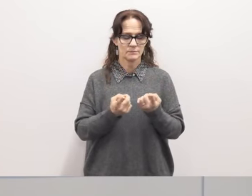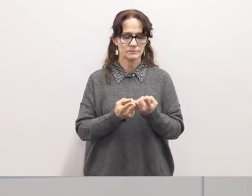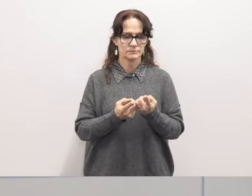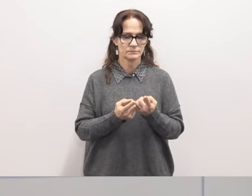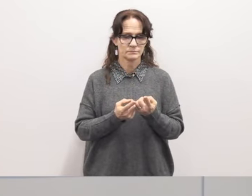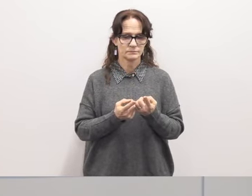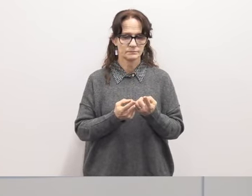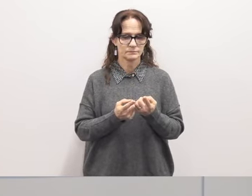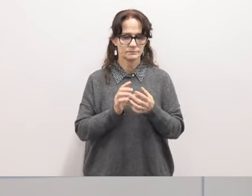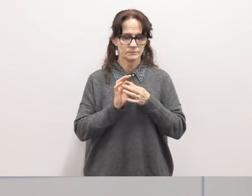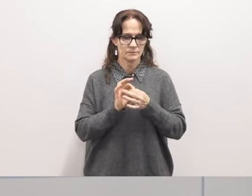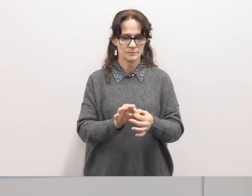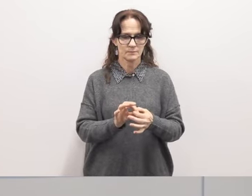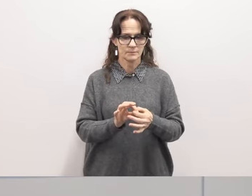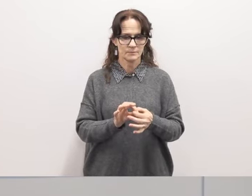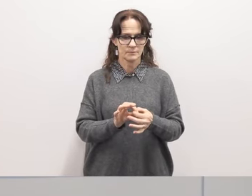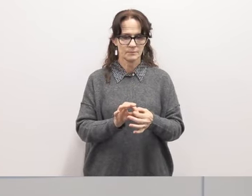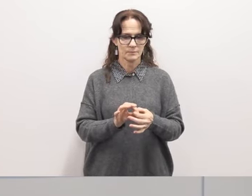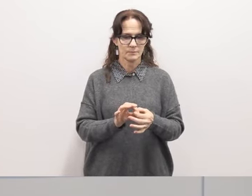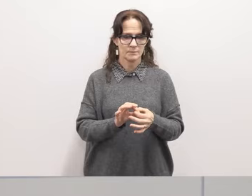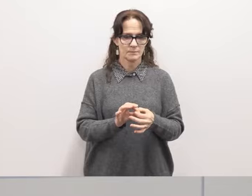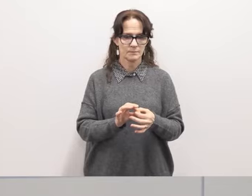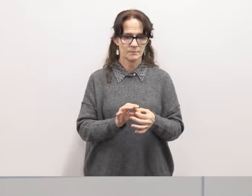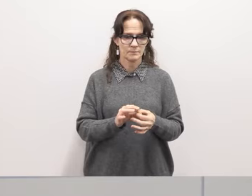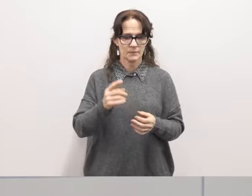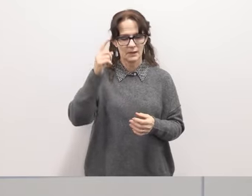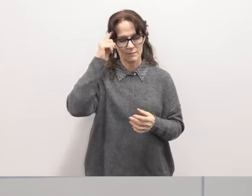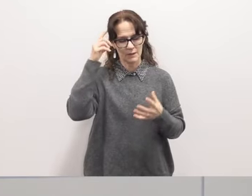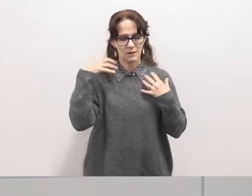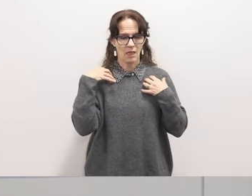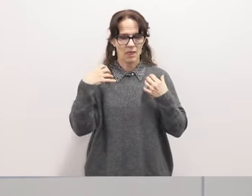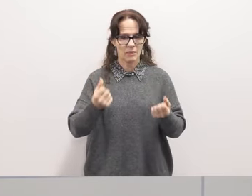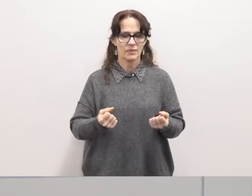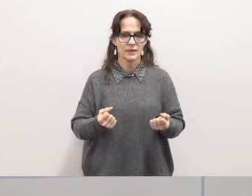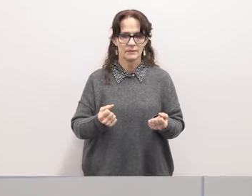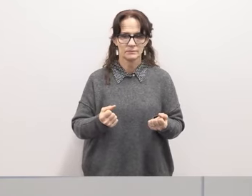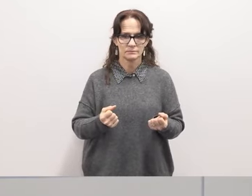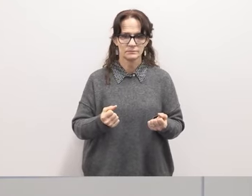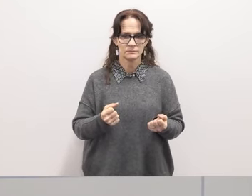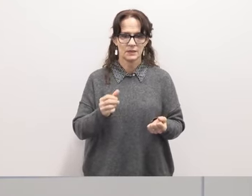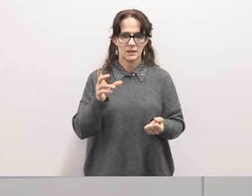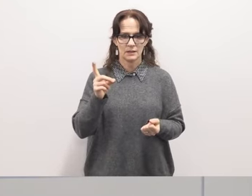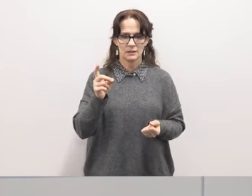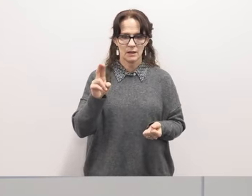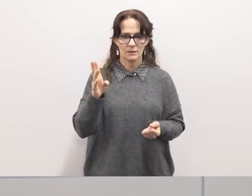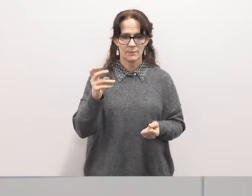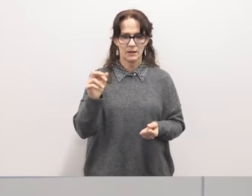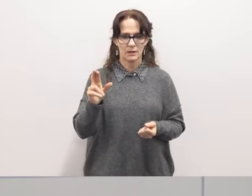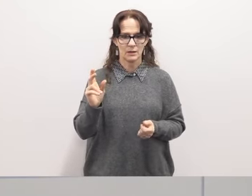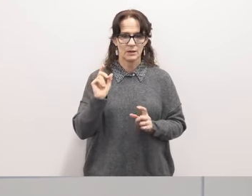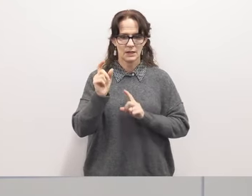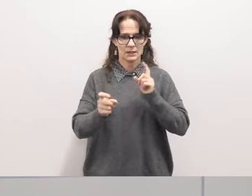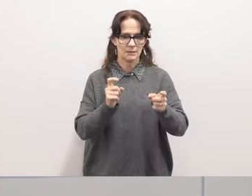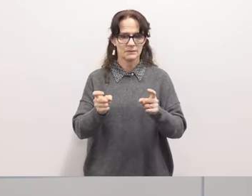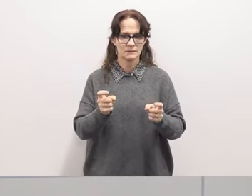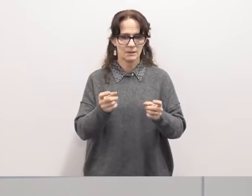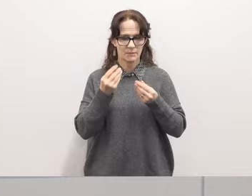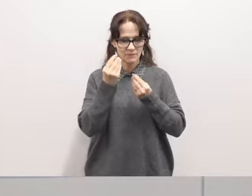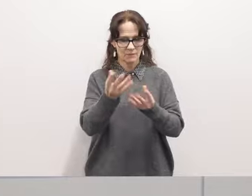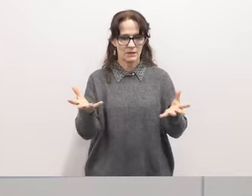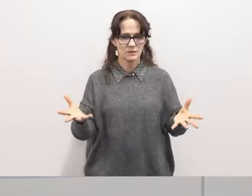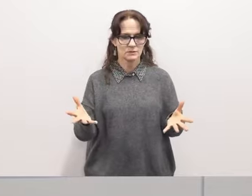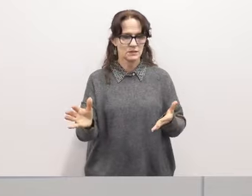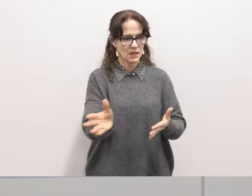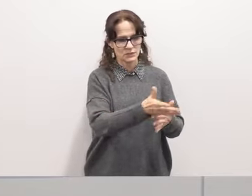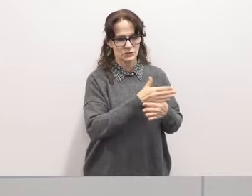with regard to um uh to mental health uh dr baker provided me with some materials which i also